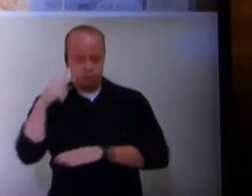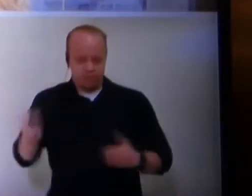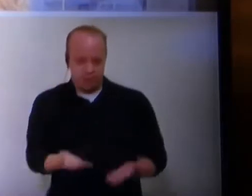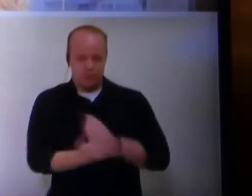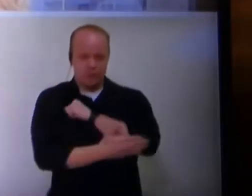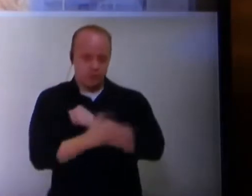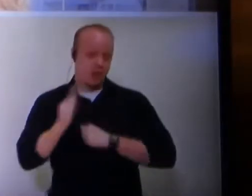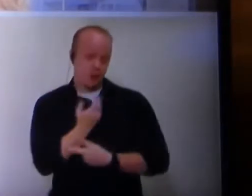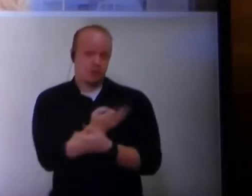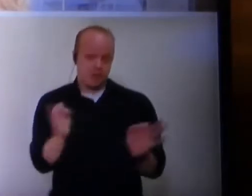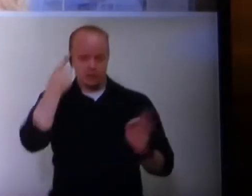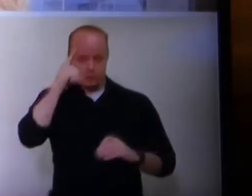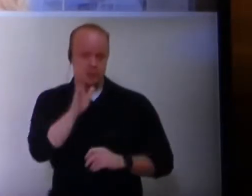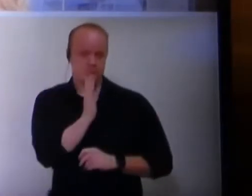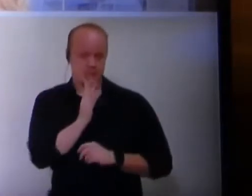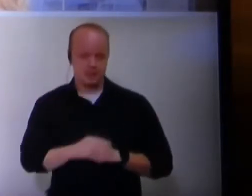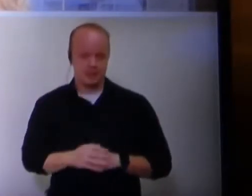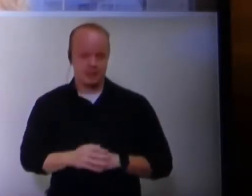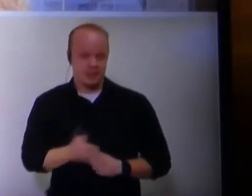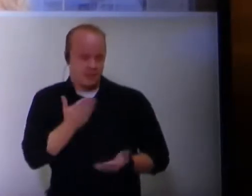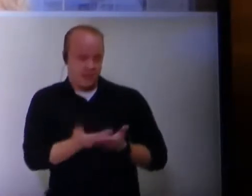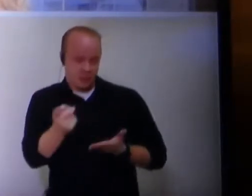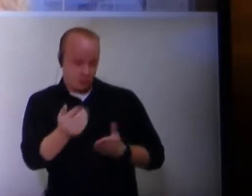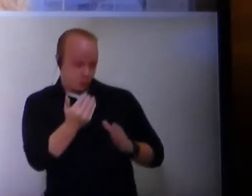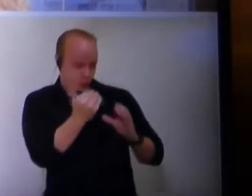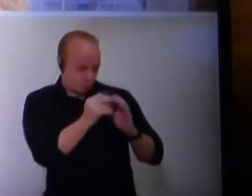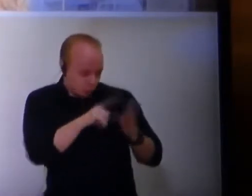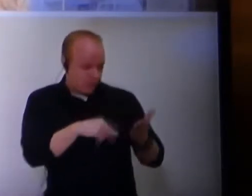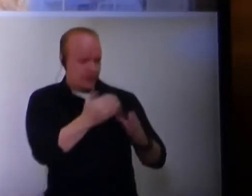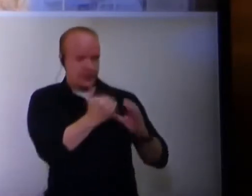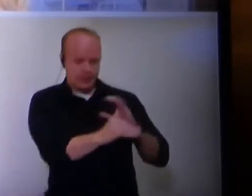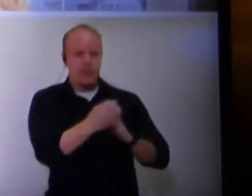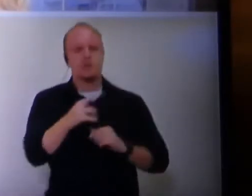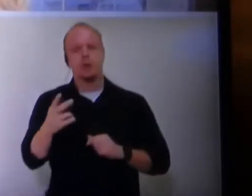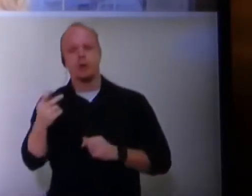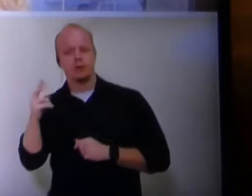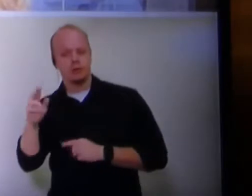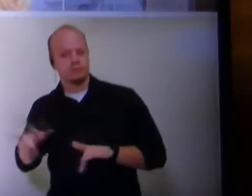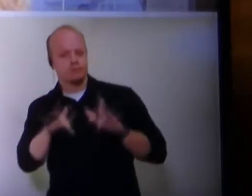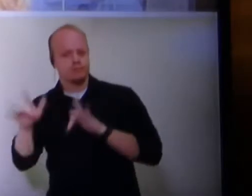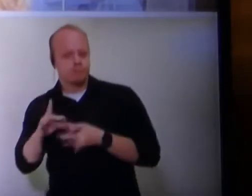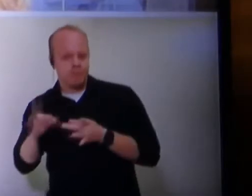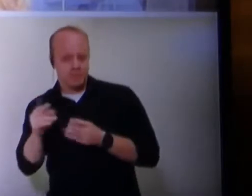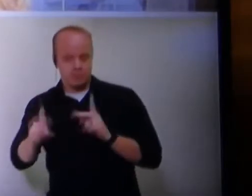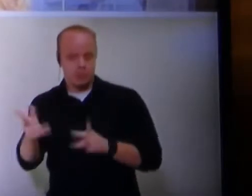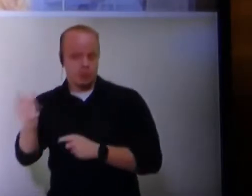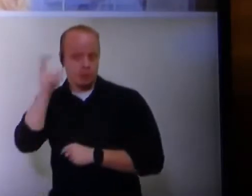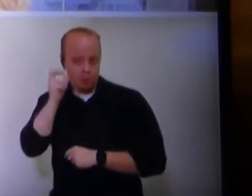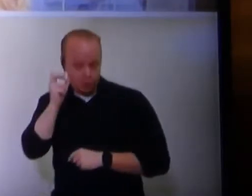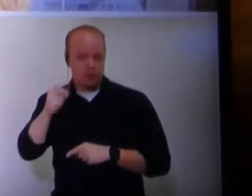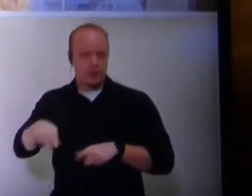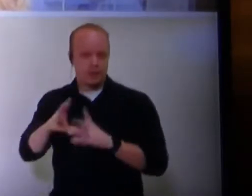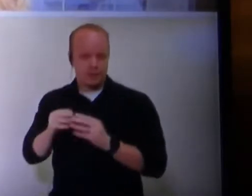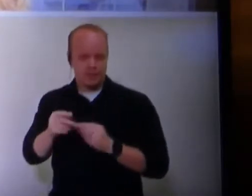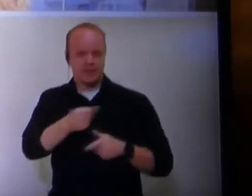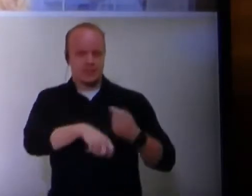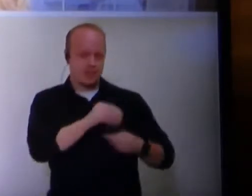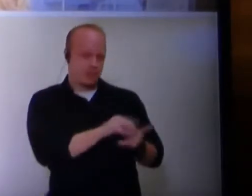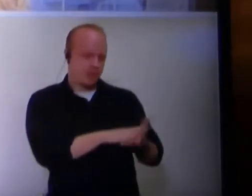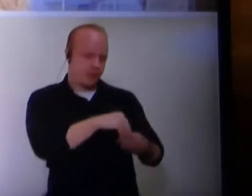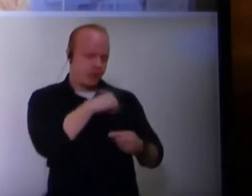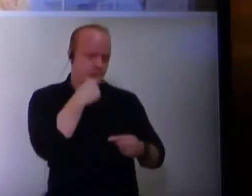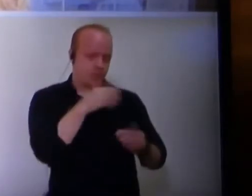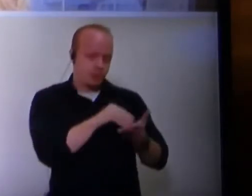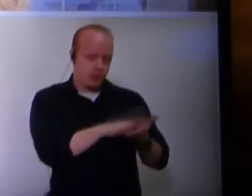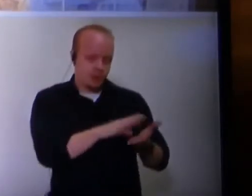to speak. The fact that you aren't even reading the emails or playing voicemail messages of those that want to be heard at the meetings, but instead of putting them in the public record,